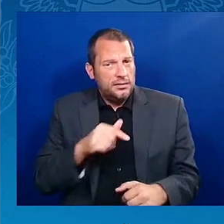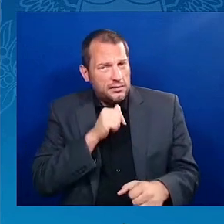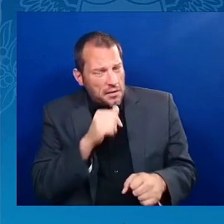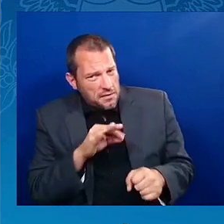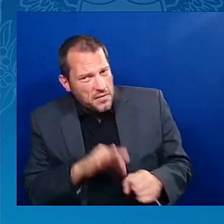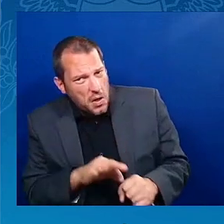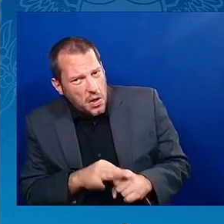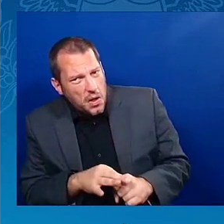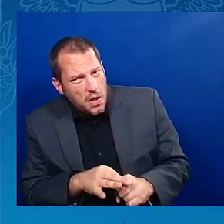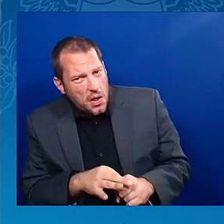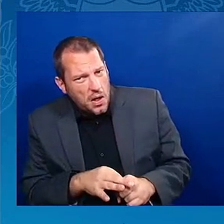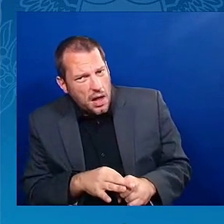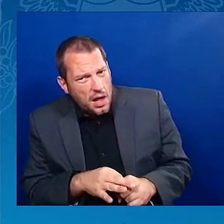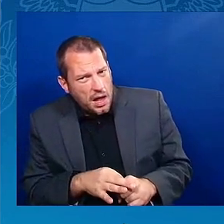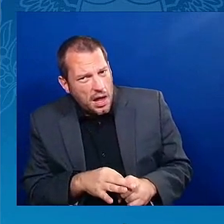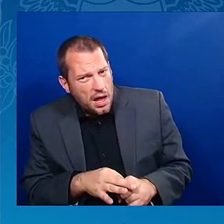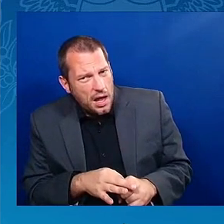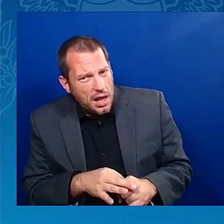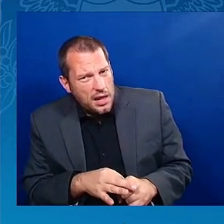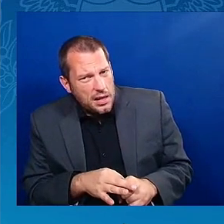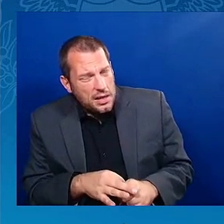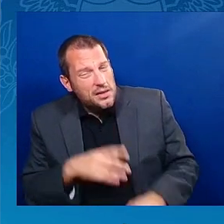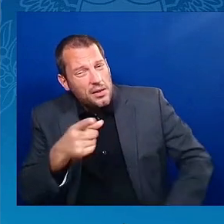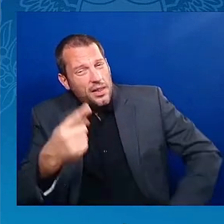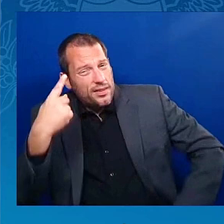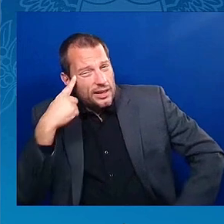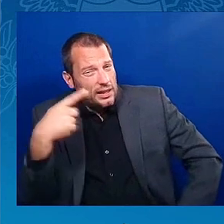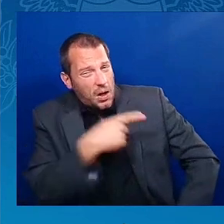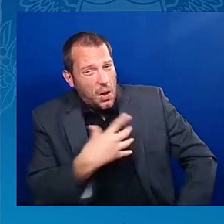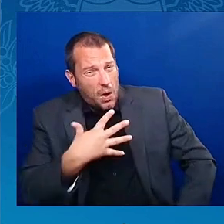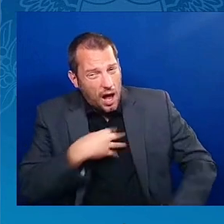They owe us. I'll go down there.